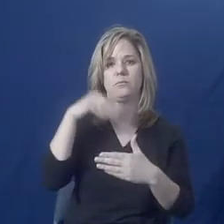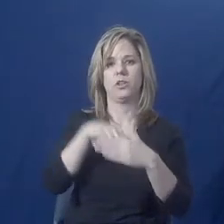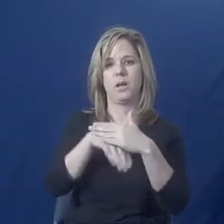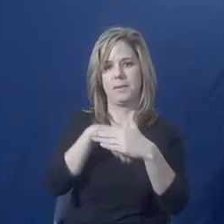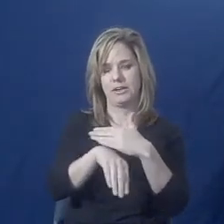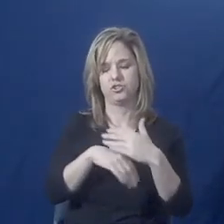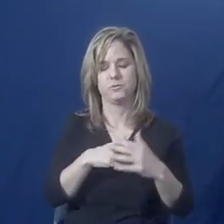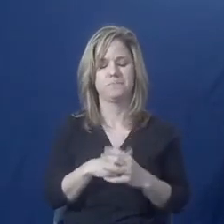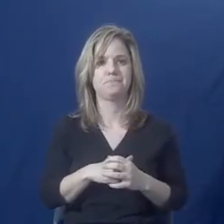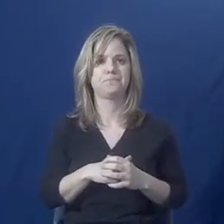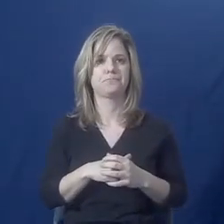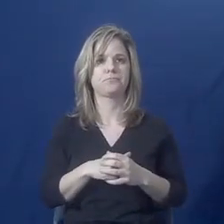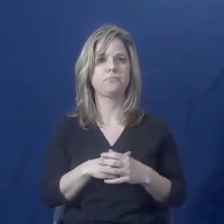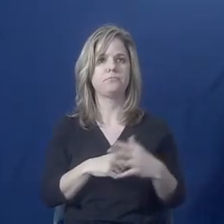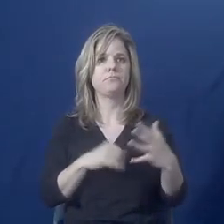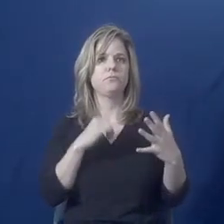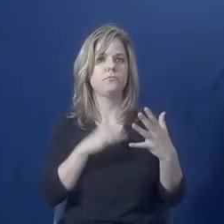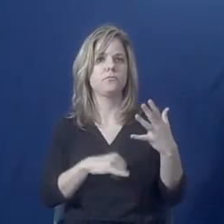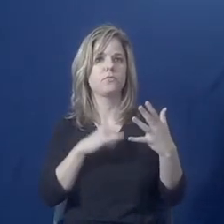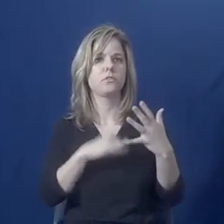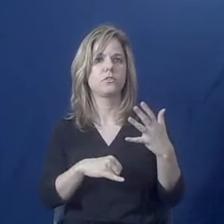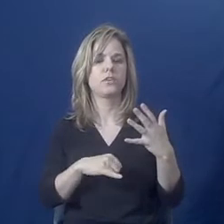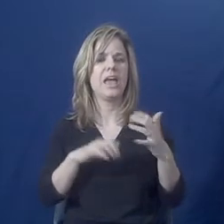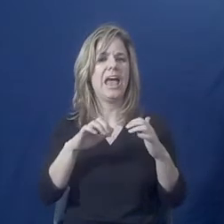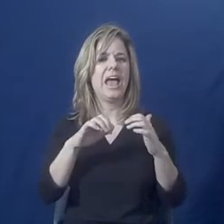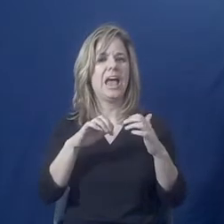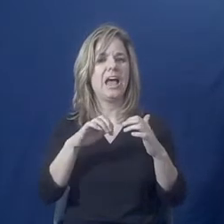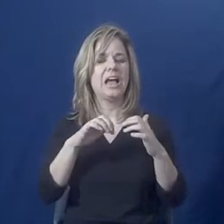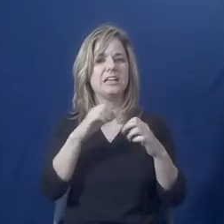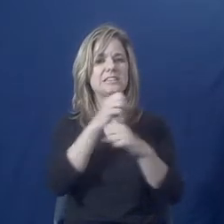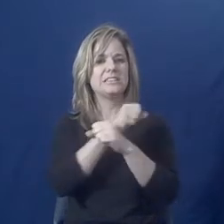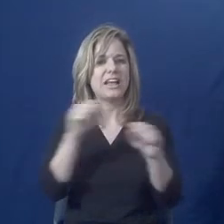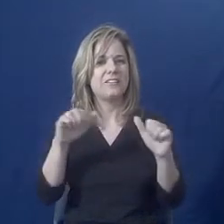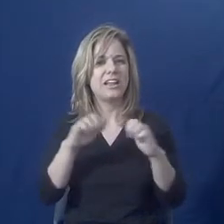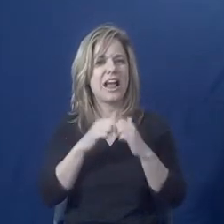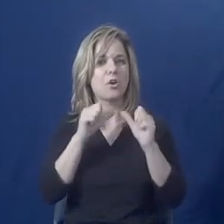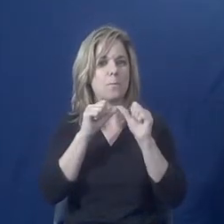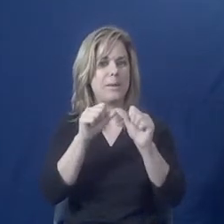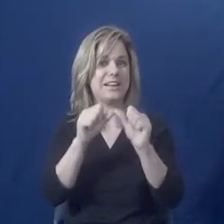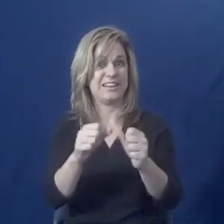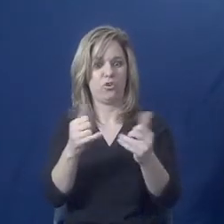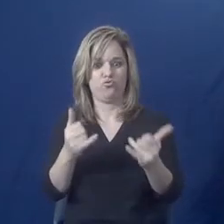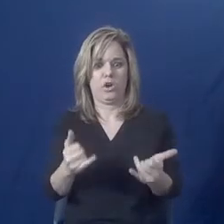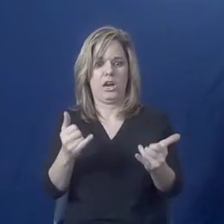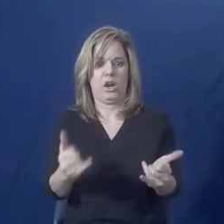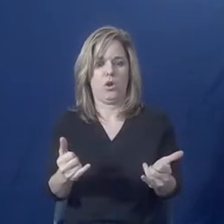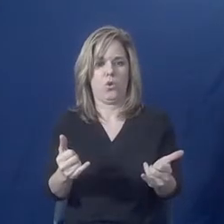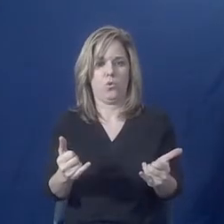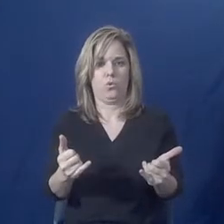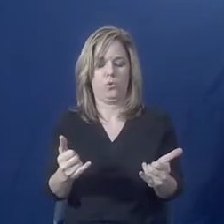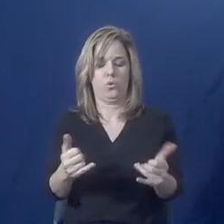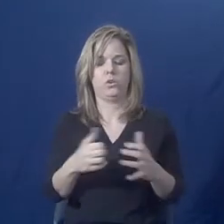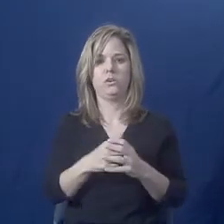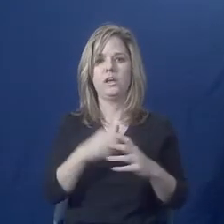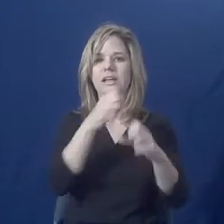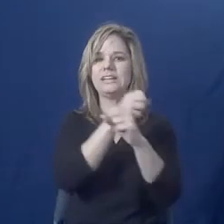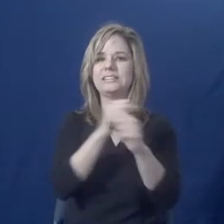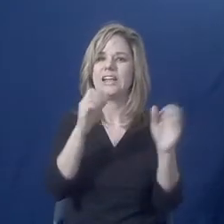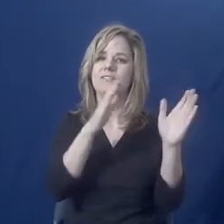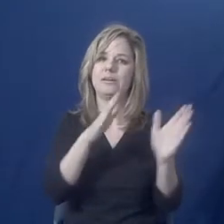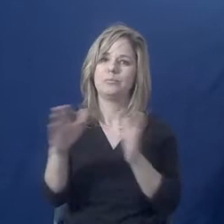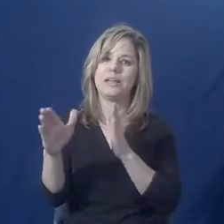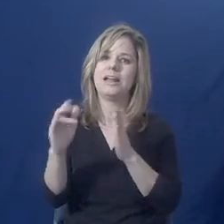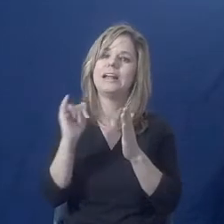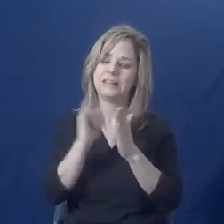And then what do they need to do to maintain safety right now? Safety plan planning is a process.